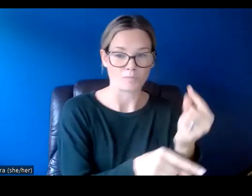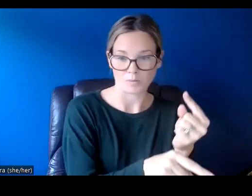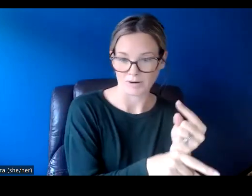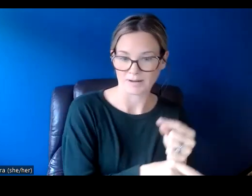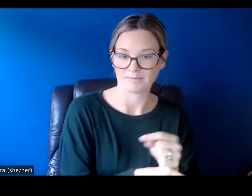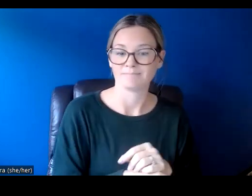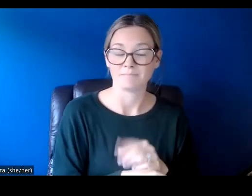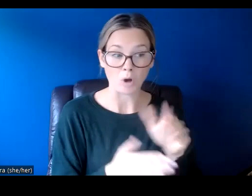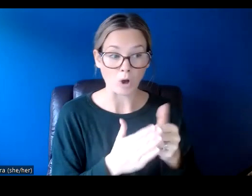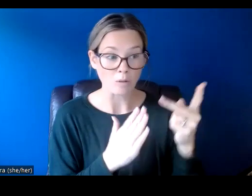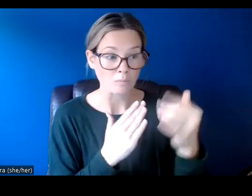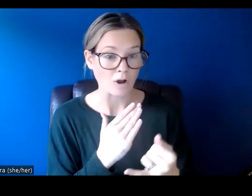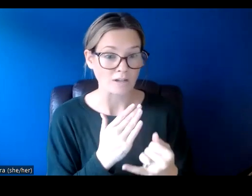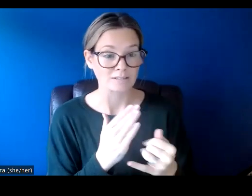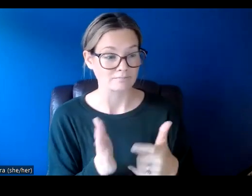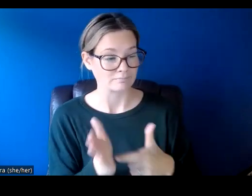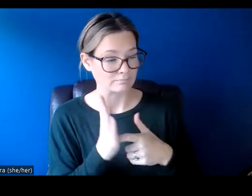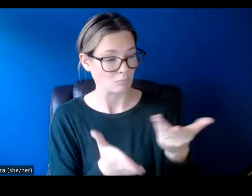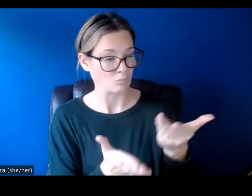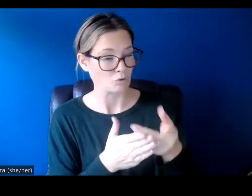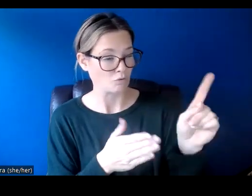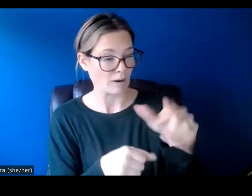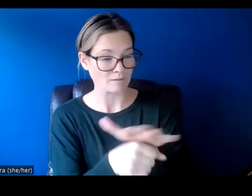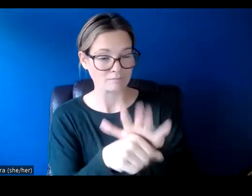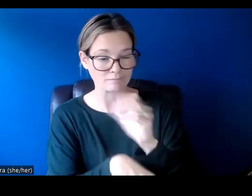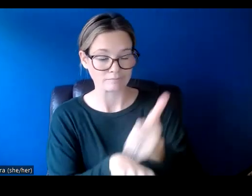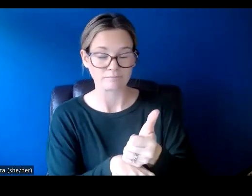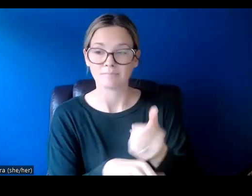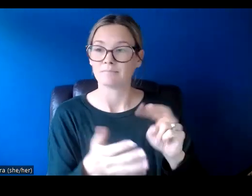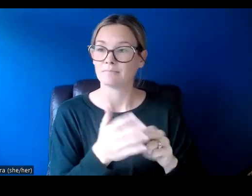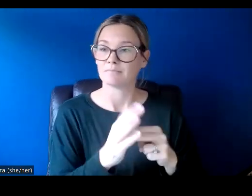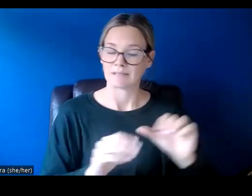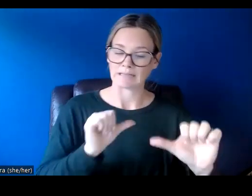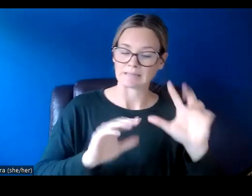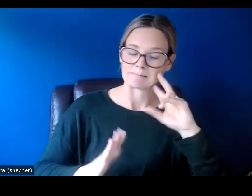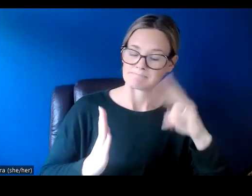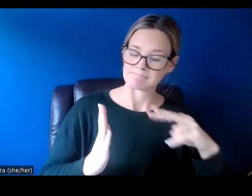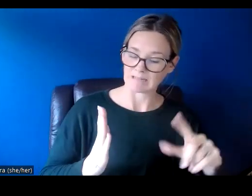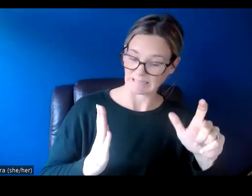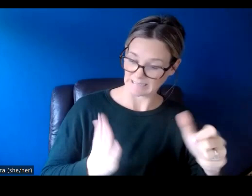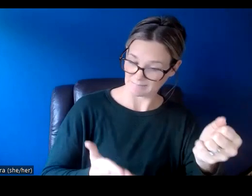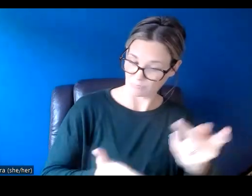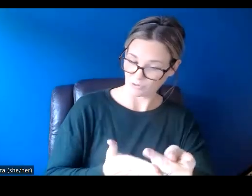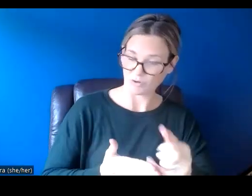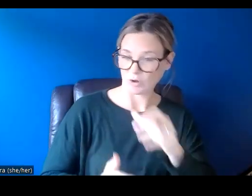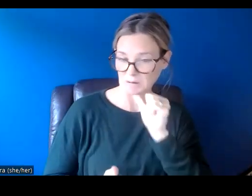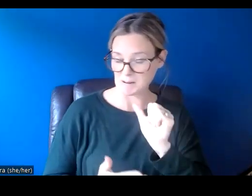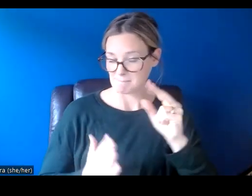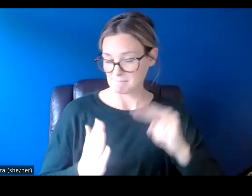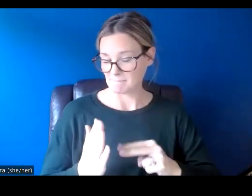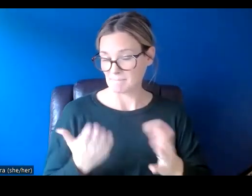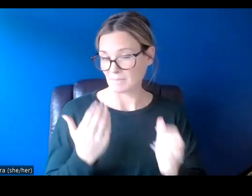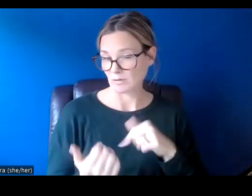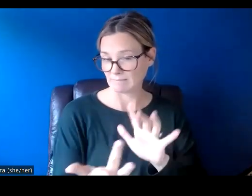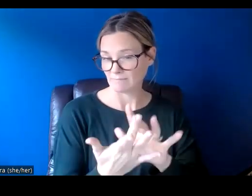Not all projects will necessarily require proof of site, so our assessors will be looking at whether or not you may need one. And we may reach out